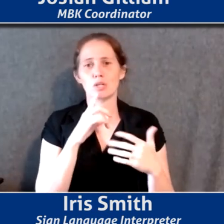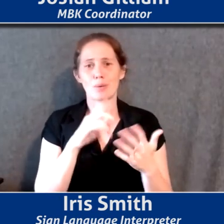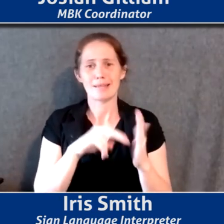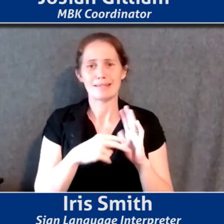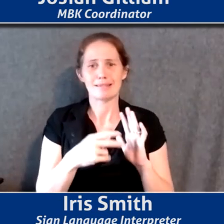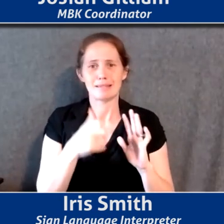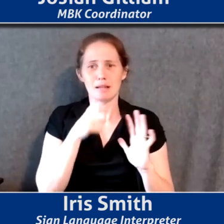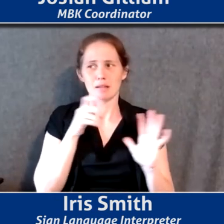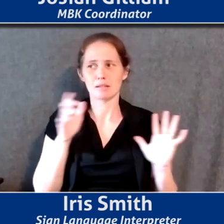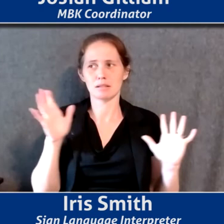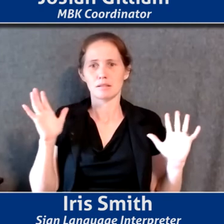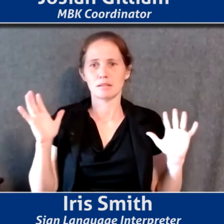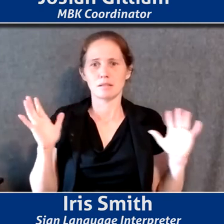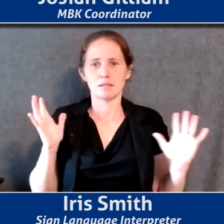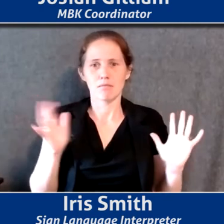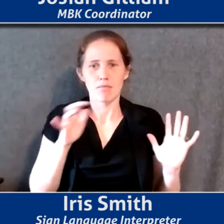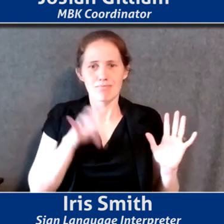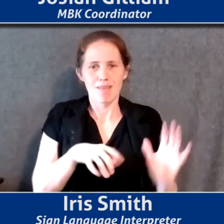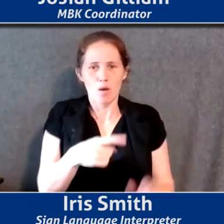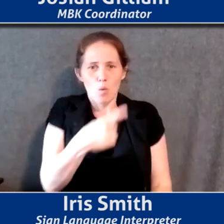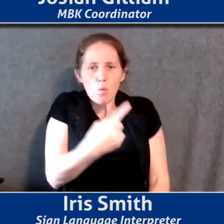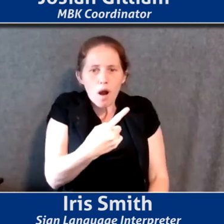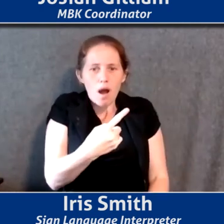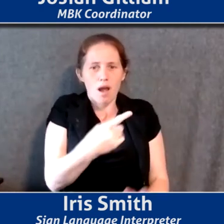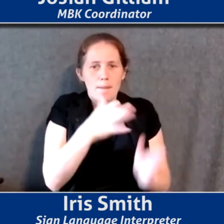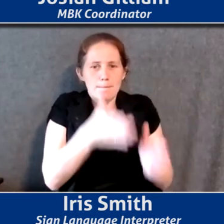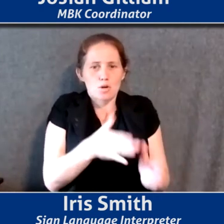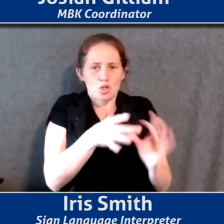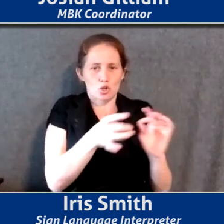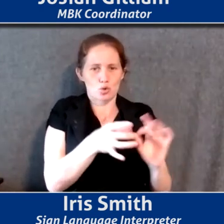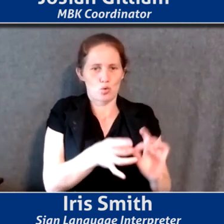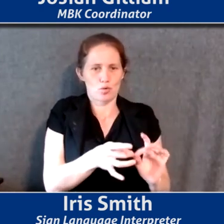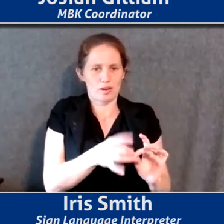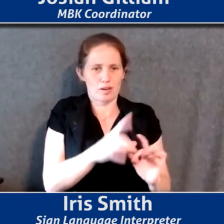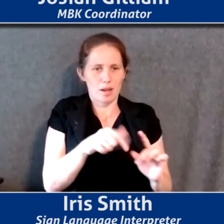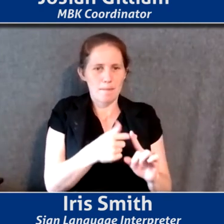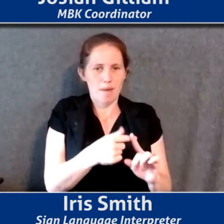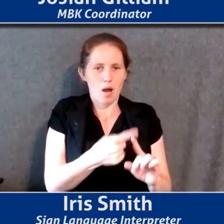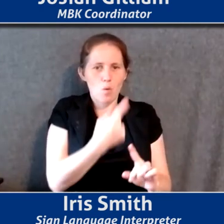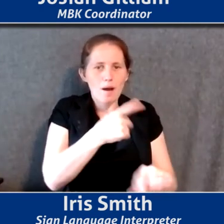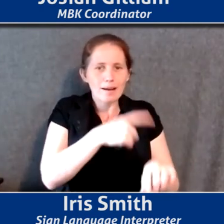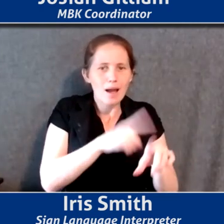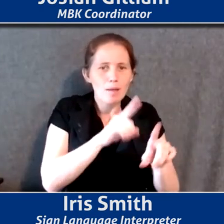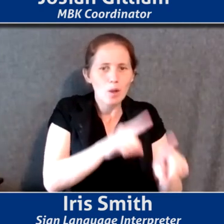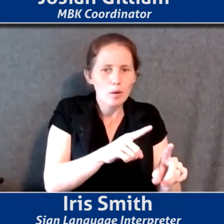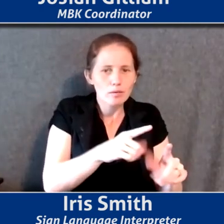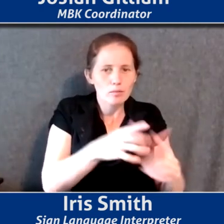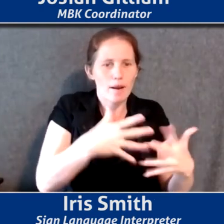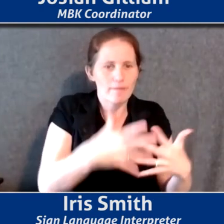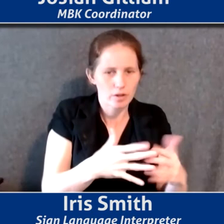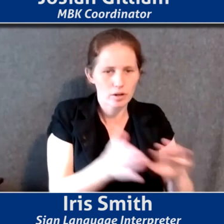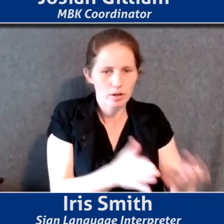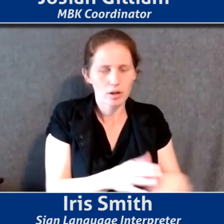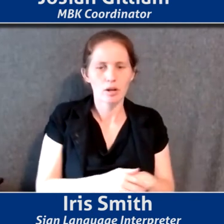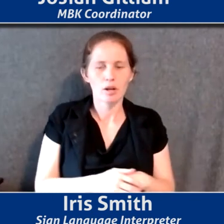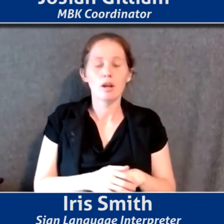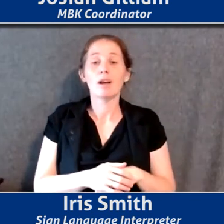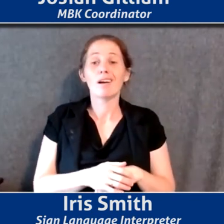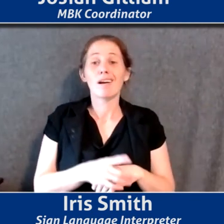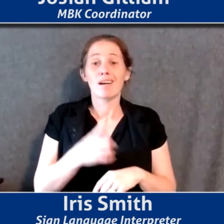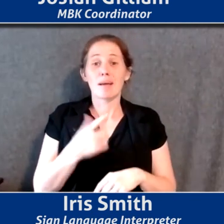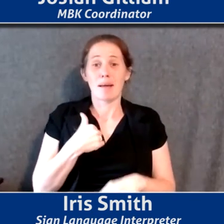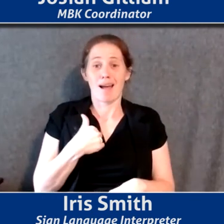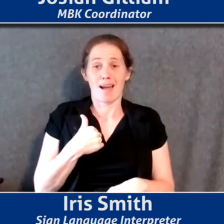very quickly. And it's like, that's that one story that that person told me about their time going to the, you know, whatever the case may be. Right. And yet I,